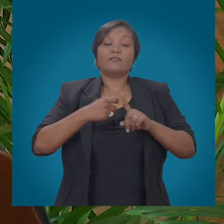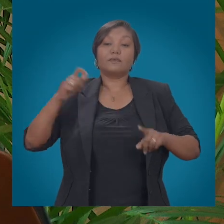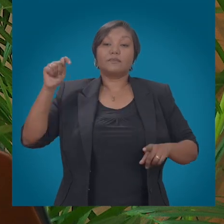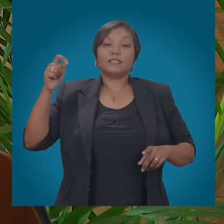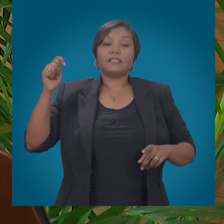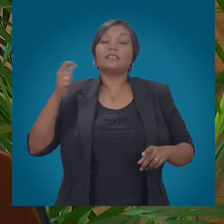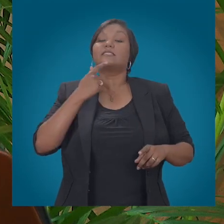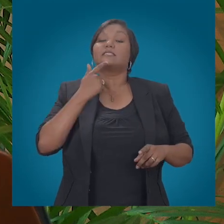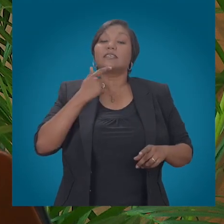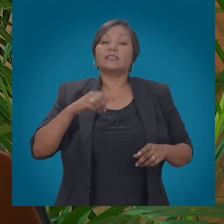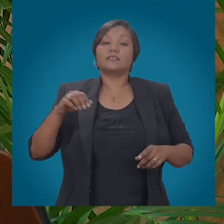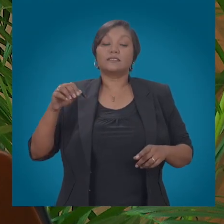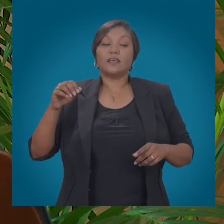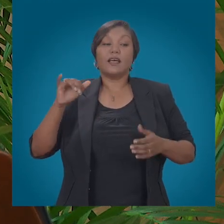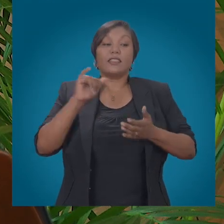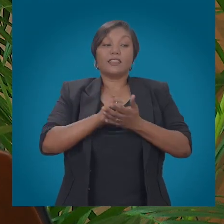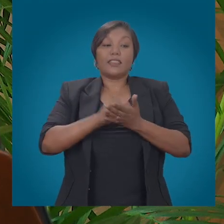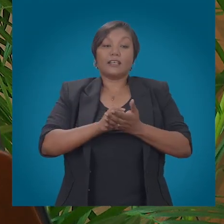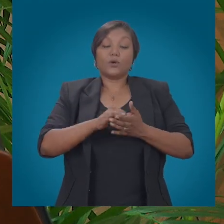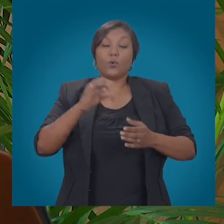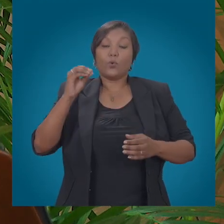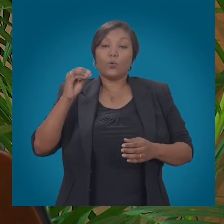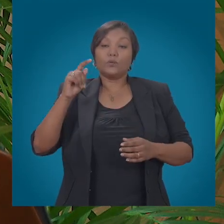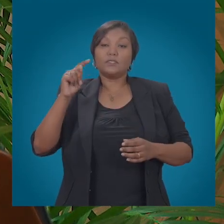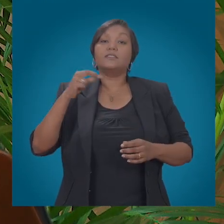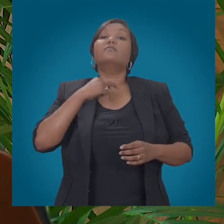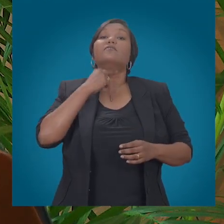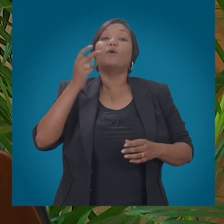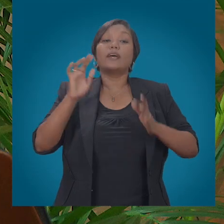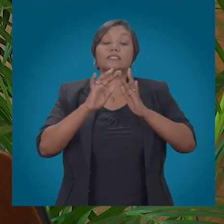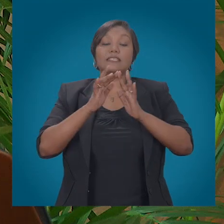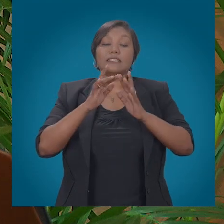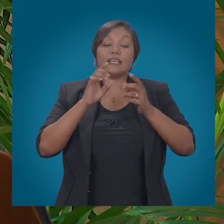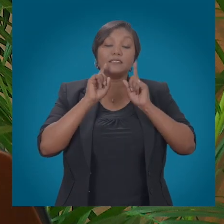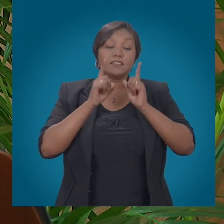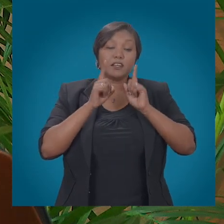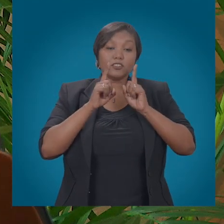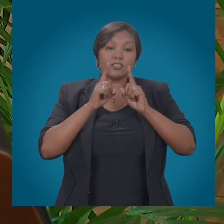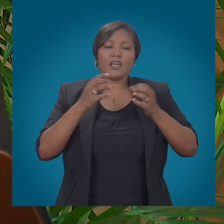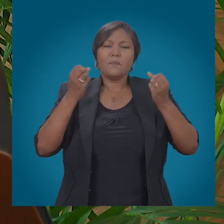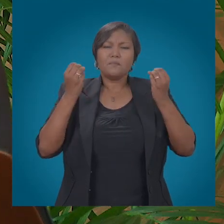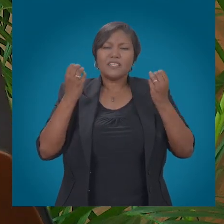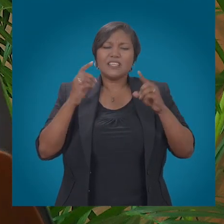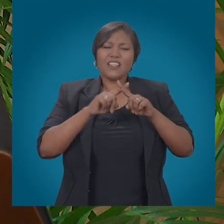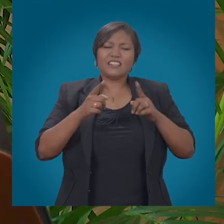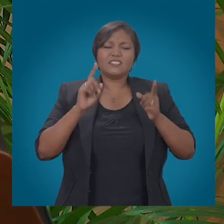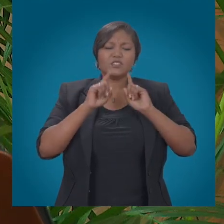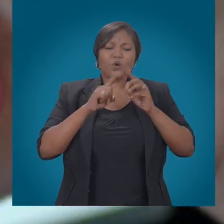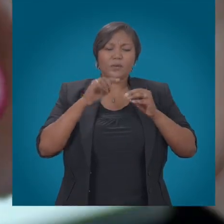division at the authority, Annie Baldeo, points out that the OTT-VOIP debate can be a minefield of technicalities.